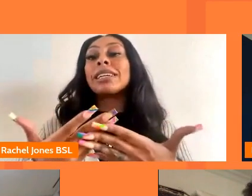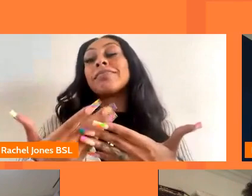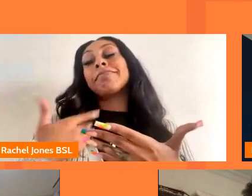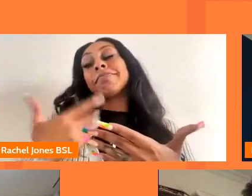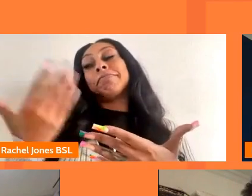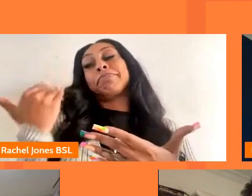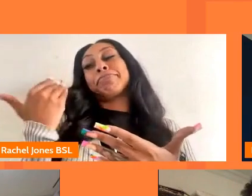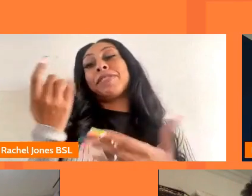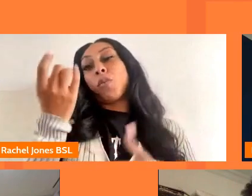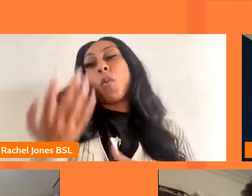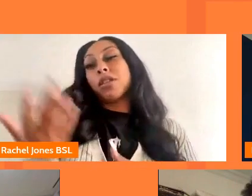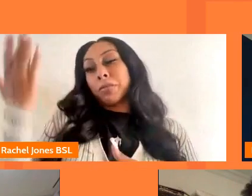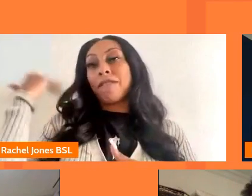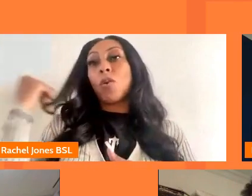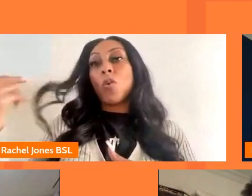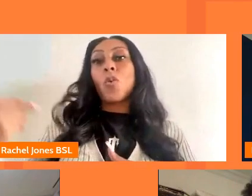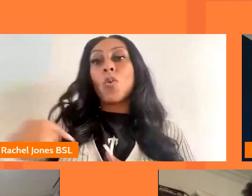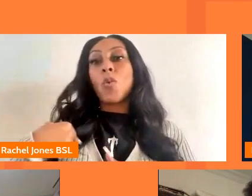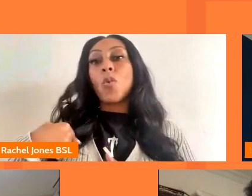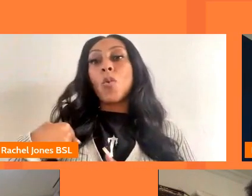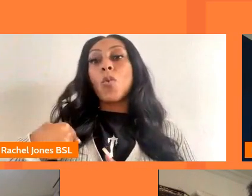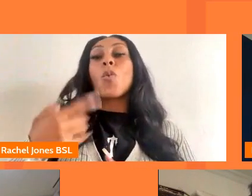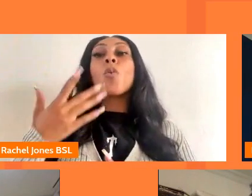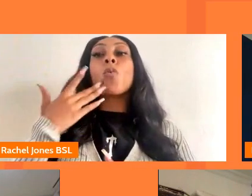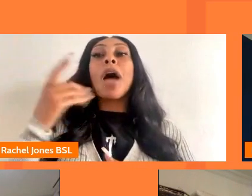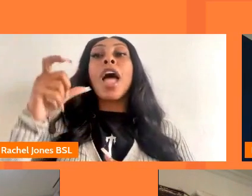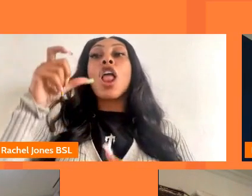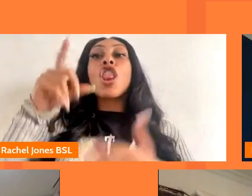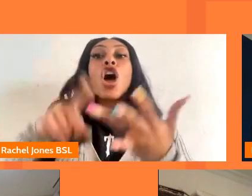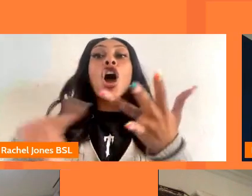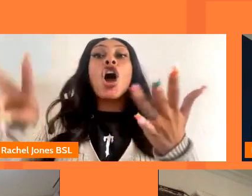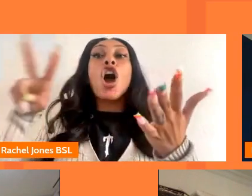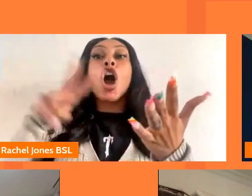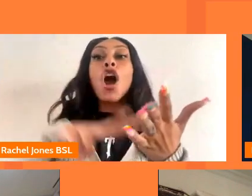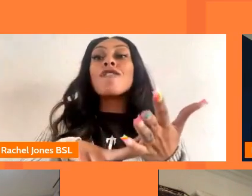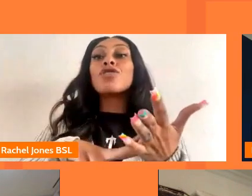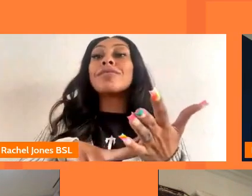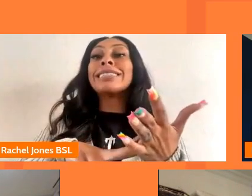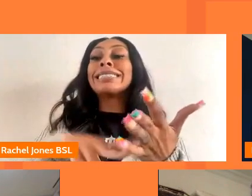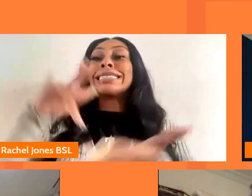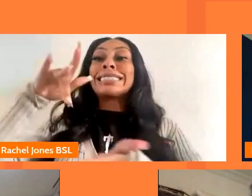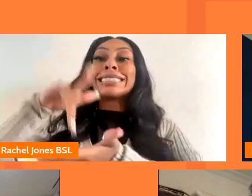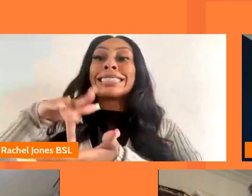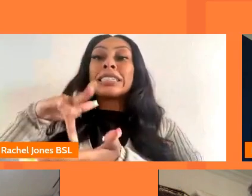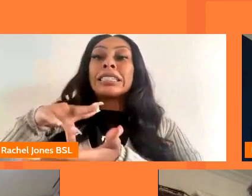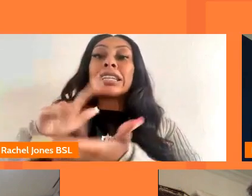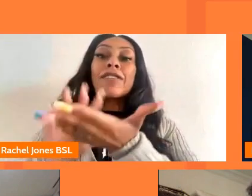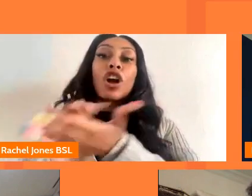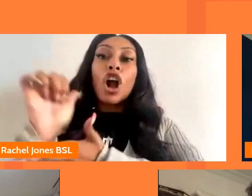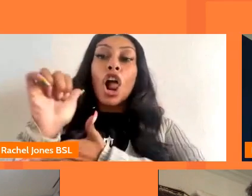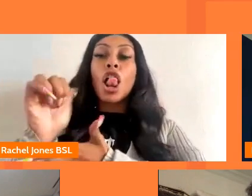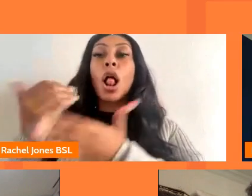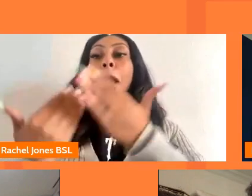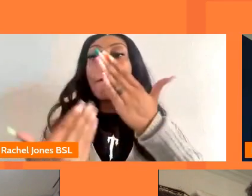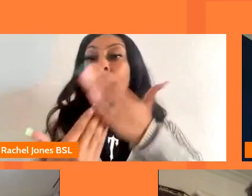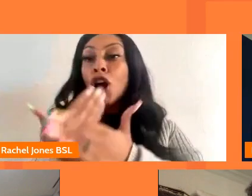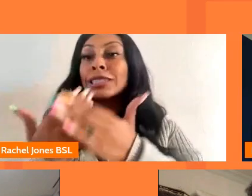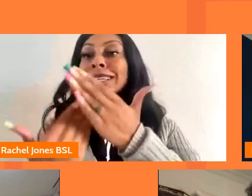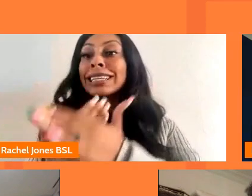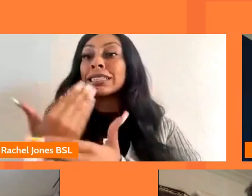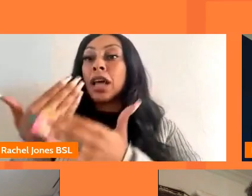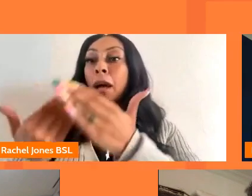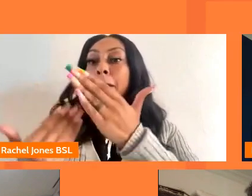about um uh in the when coventry was um city of culture about modernism and modern architecture and the